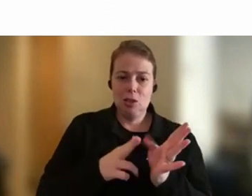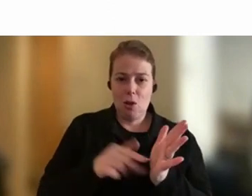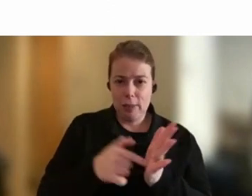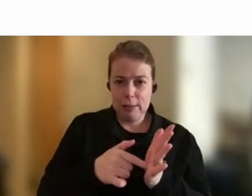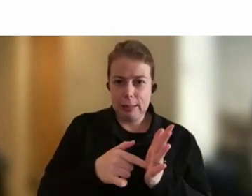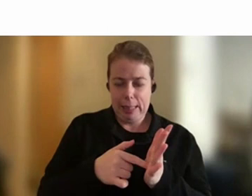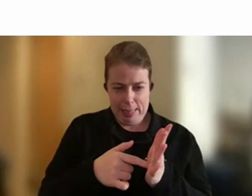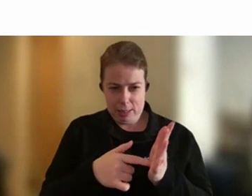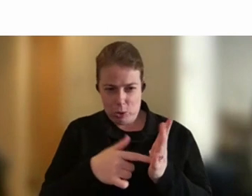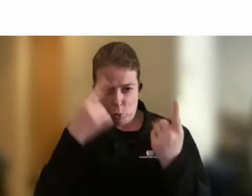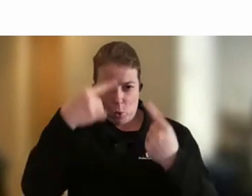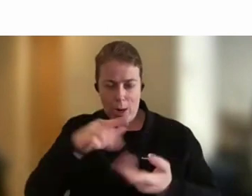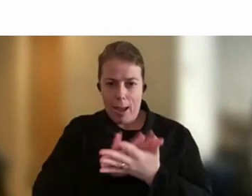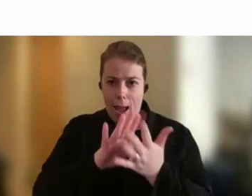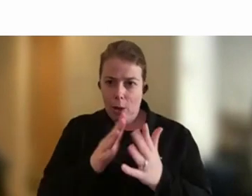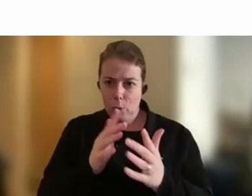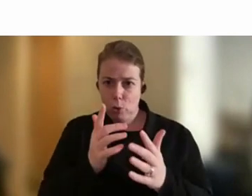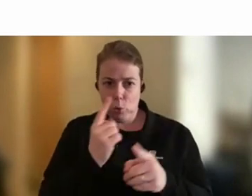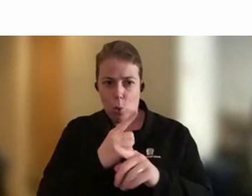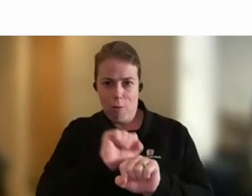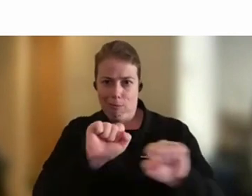I've chosen to go and do different things.